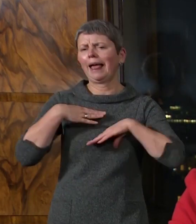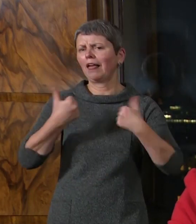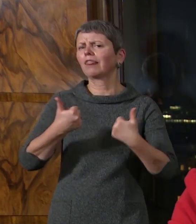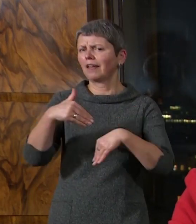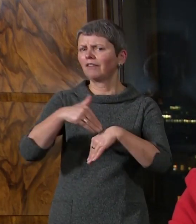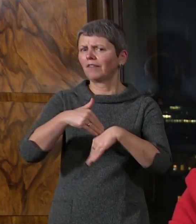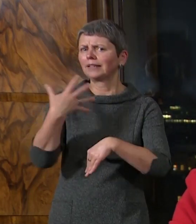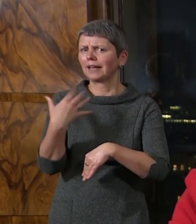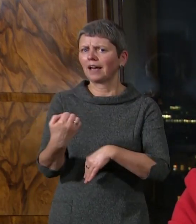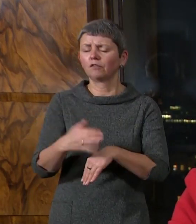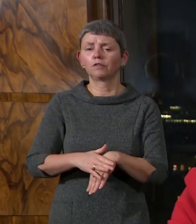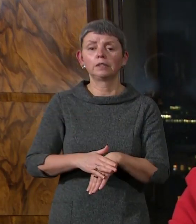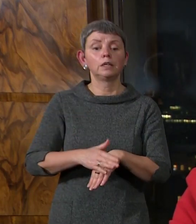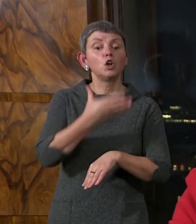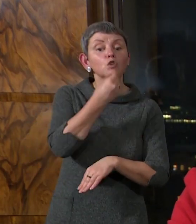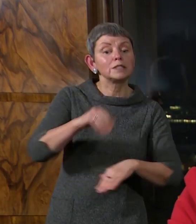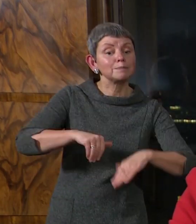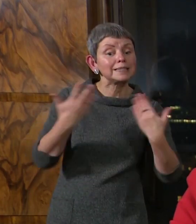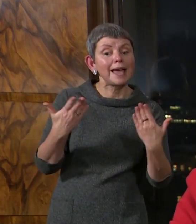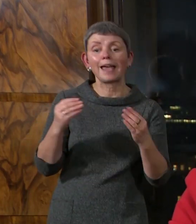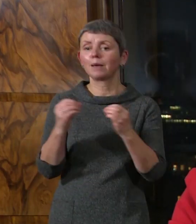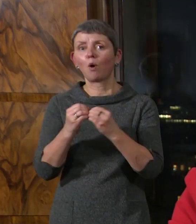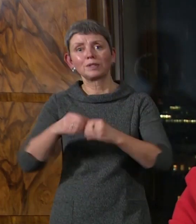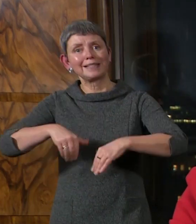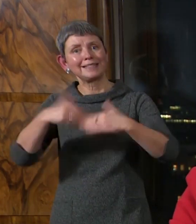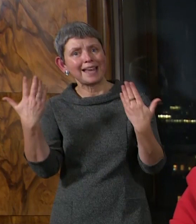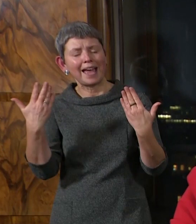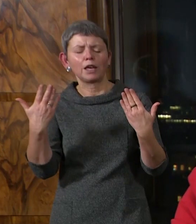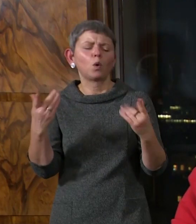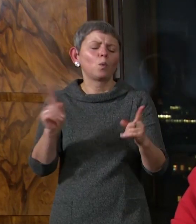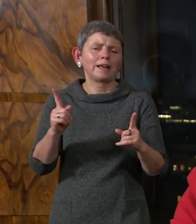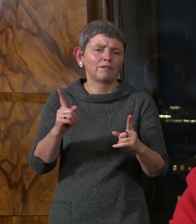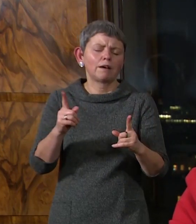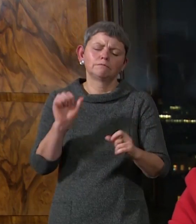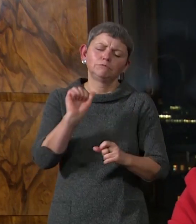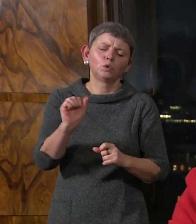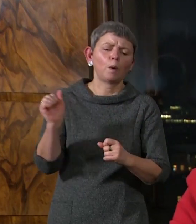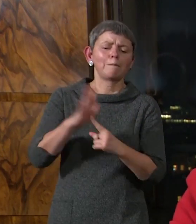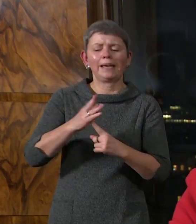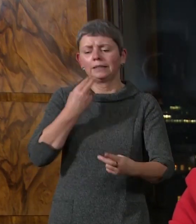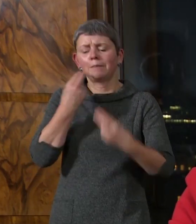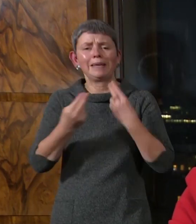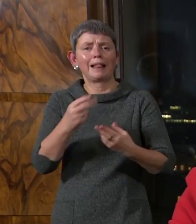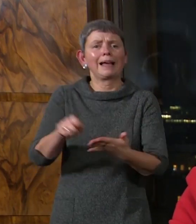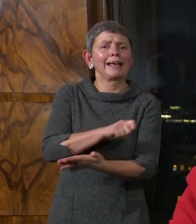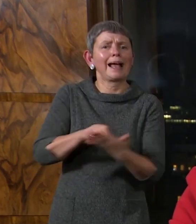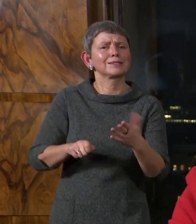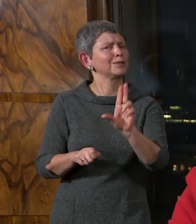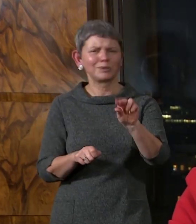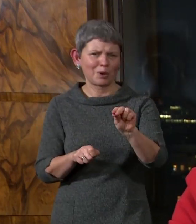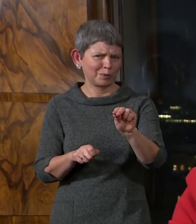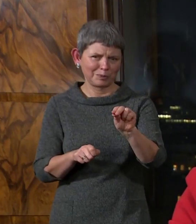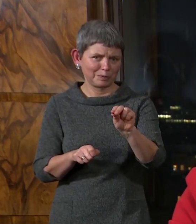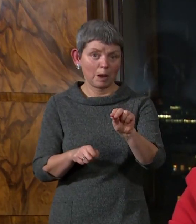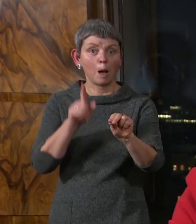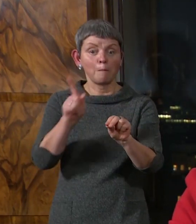cancel or change your plans for Christmas Day, Boxing Day, or whenever you have your main festive celebration. But in the run up